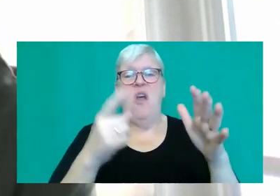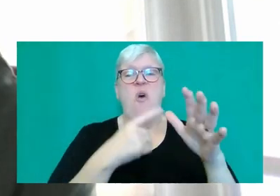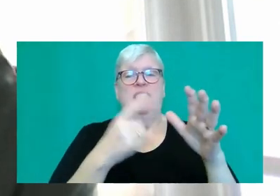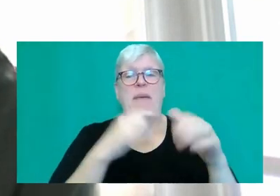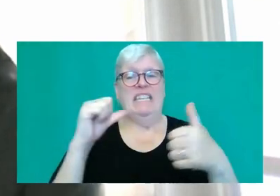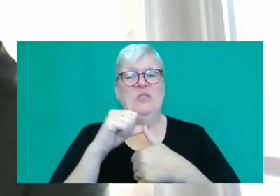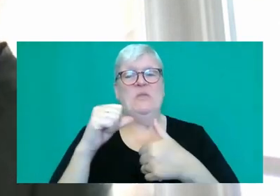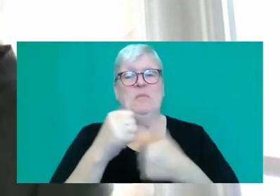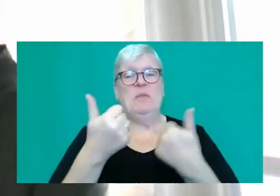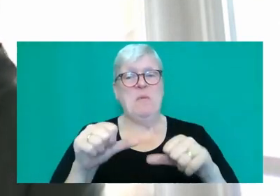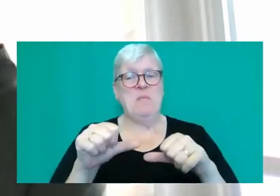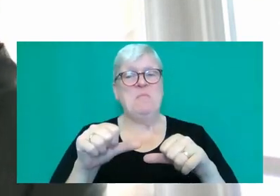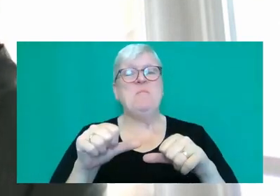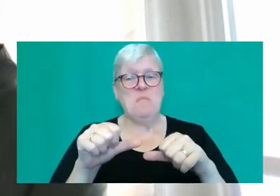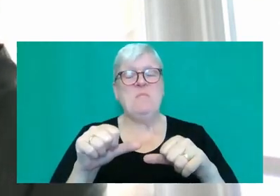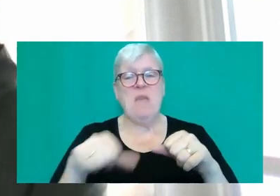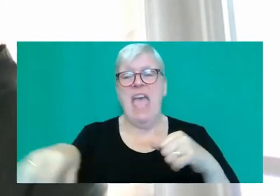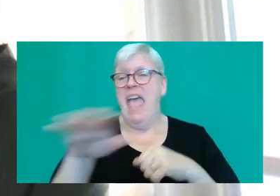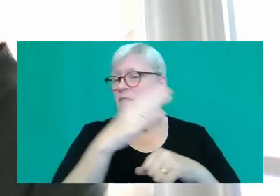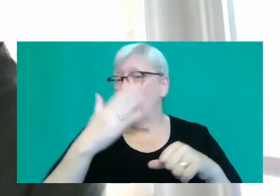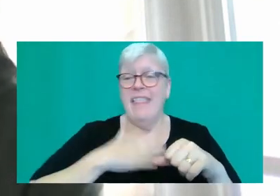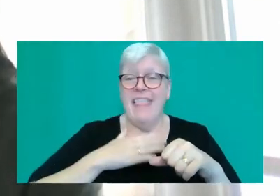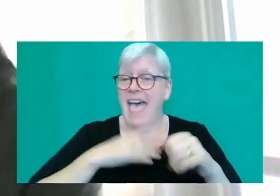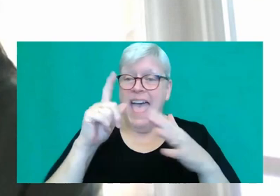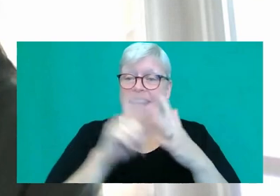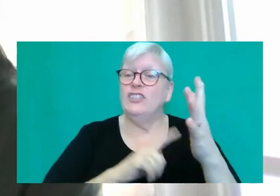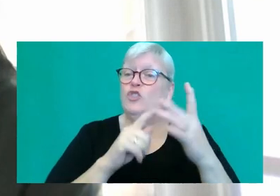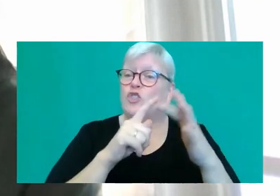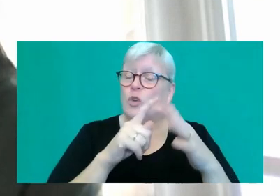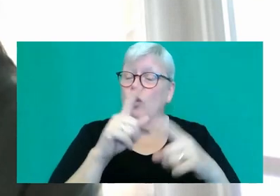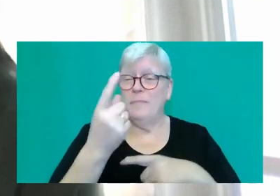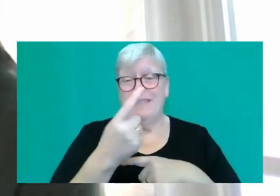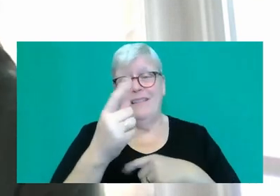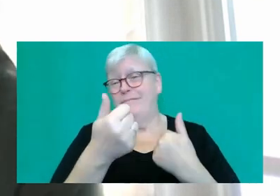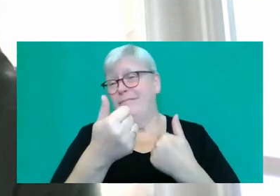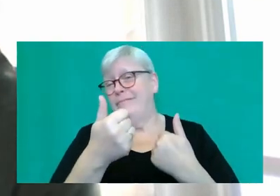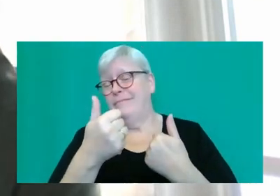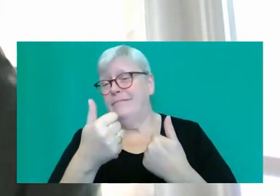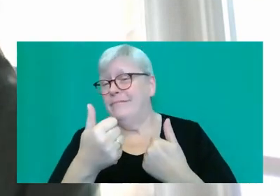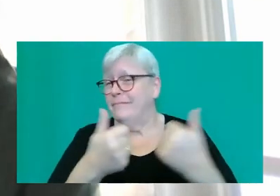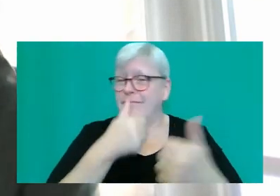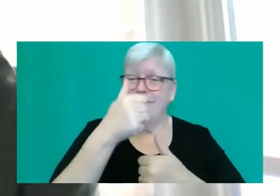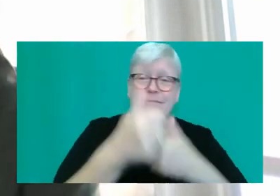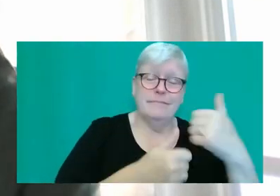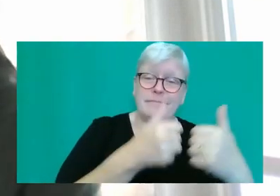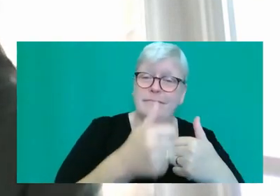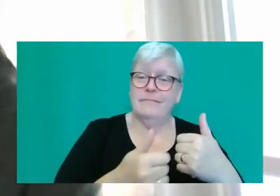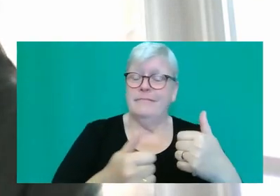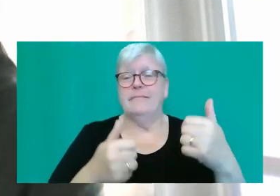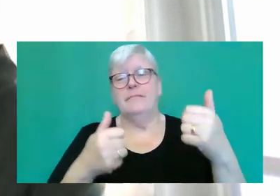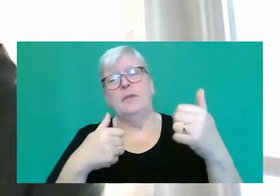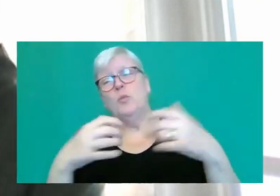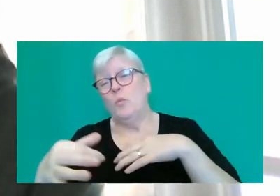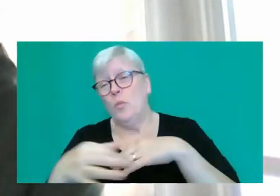and because everyone liked Jo, he was gifted that way. If Anissa longed for her daughter to marry a good